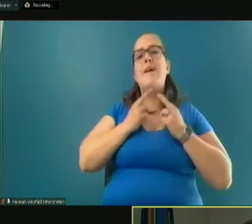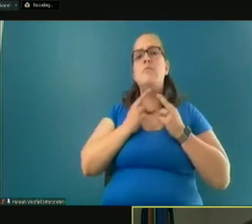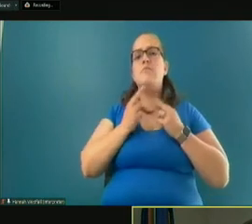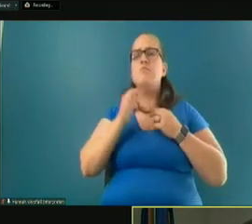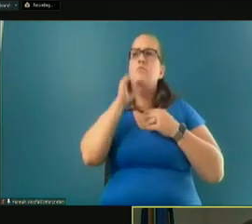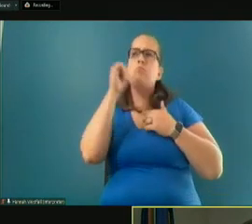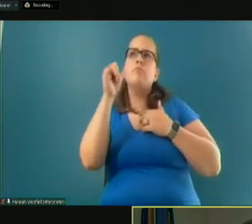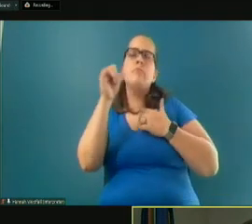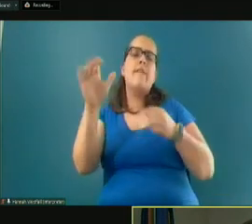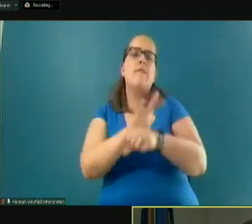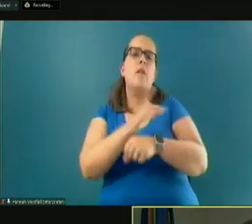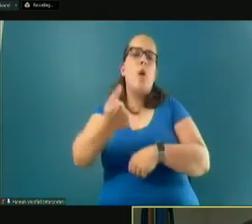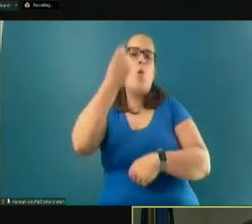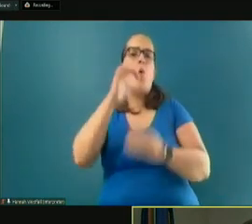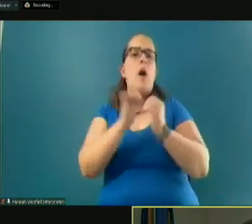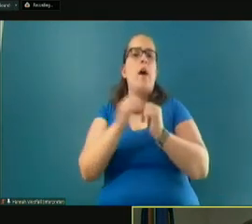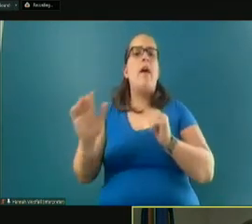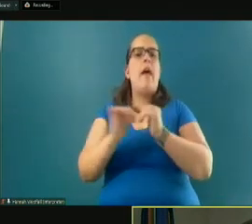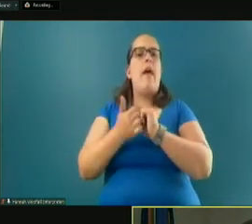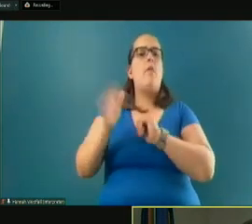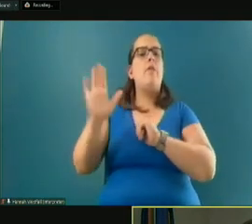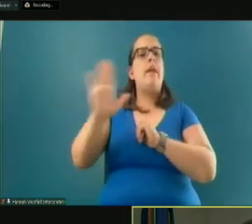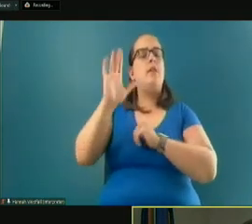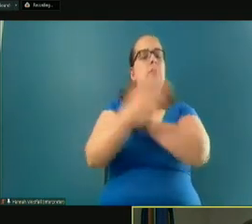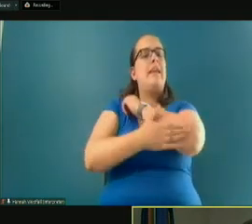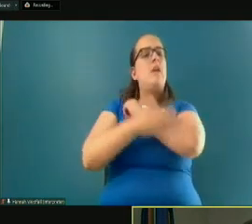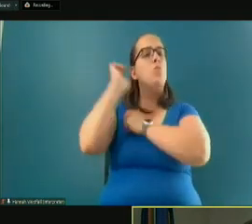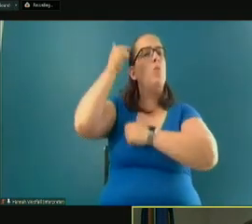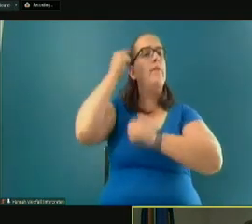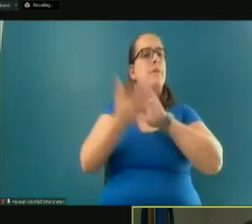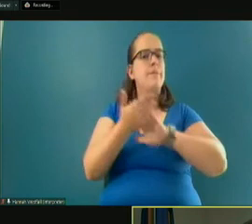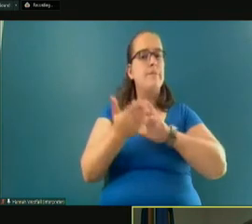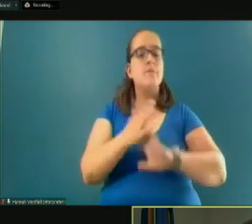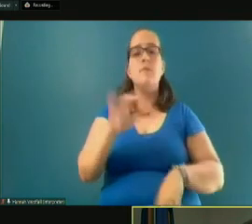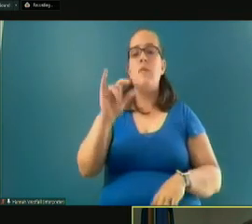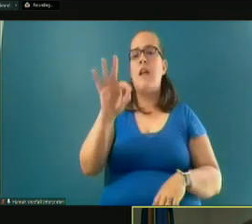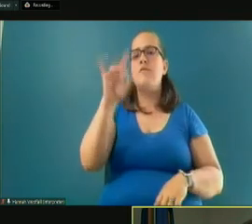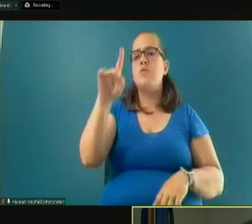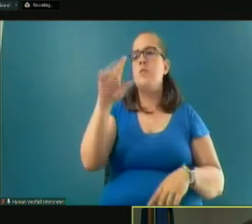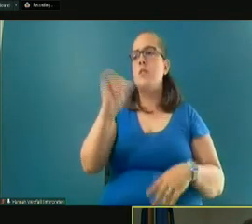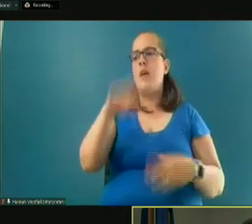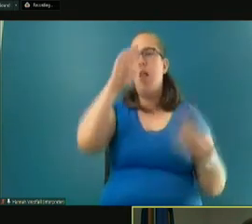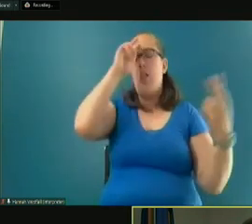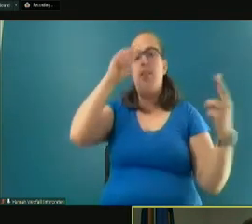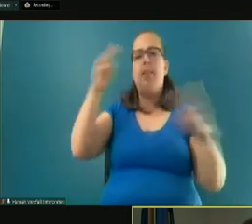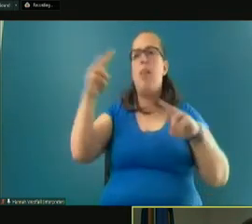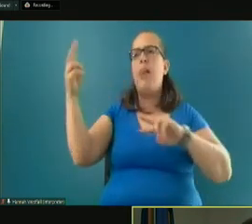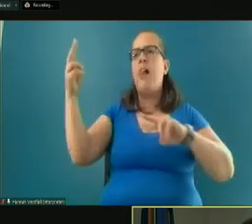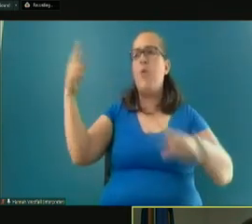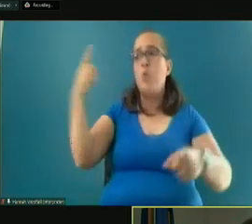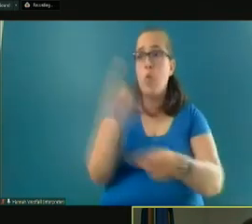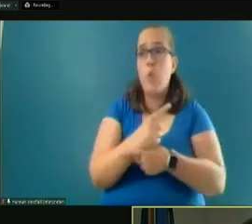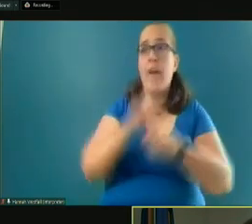understand about how their county government operates? If you could dispel one misnomer, what would that be?